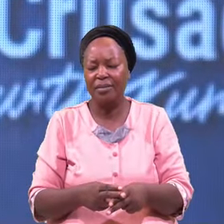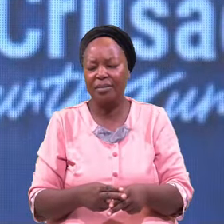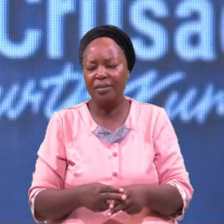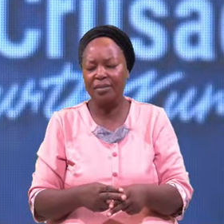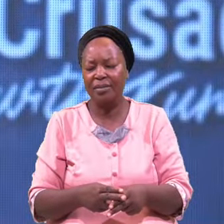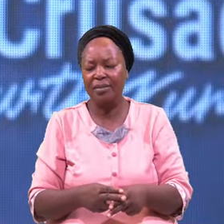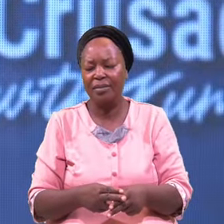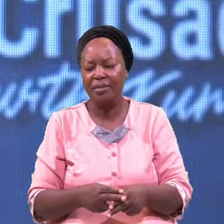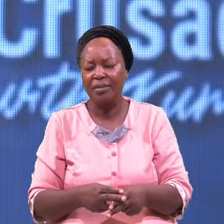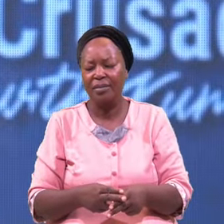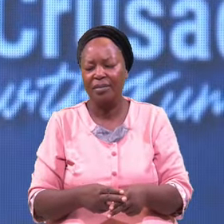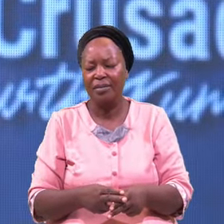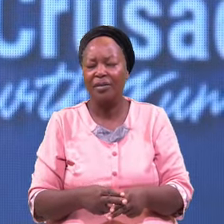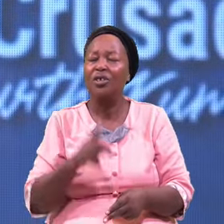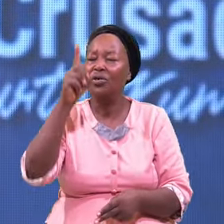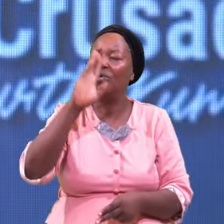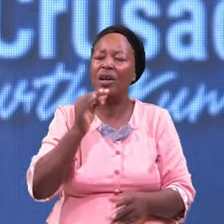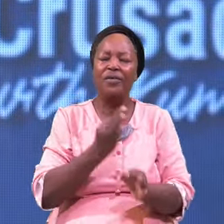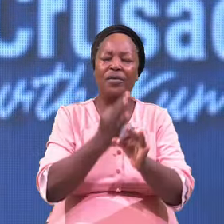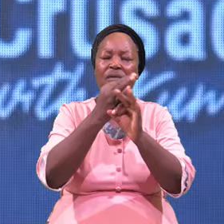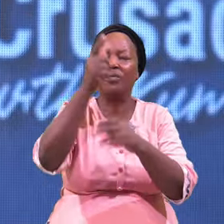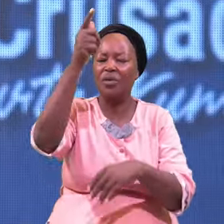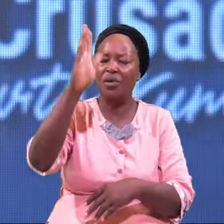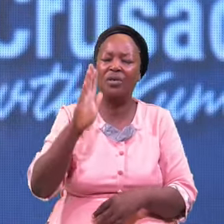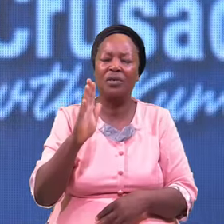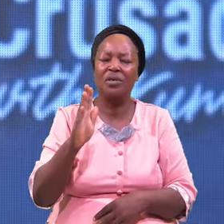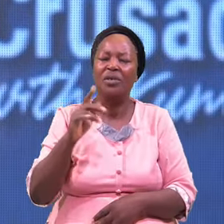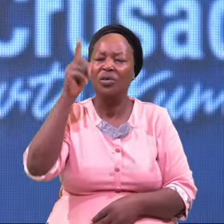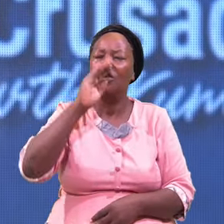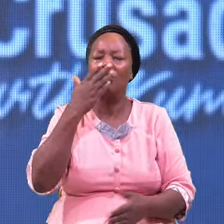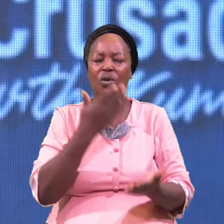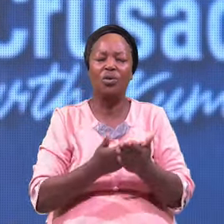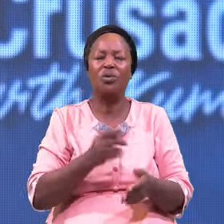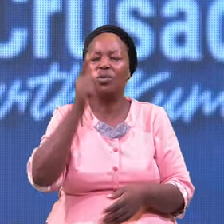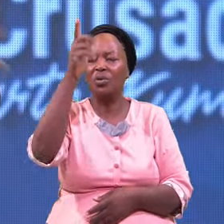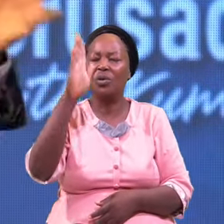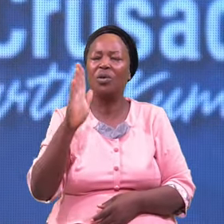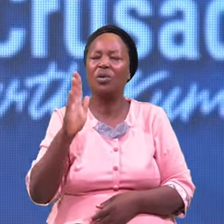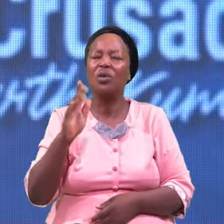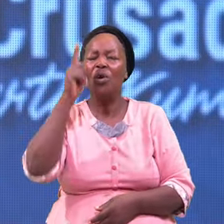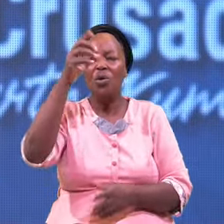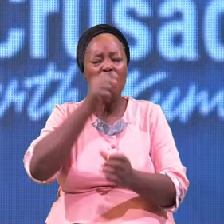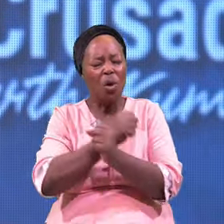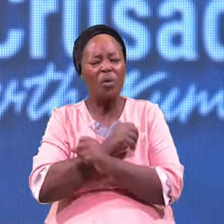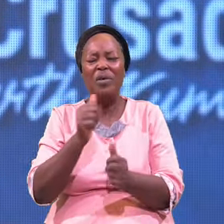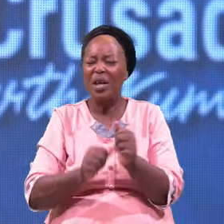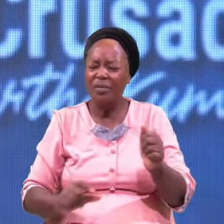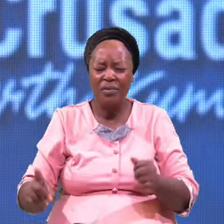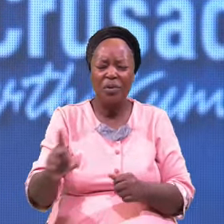You Are Faithful God You Are Good God You Love Everyone